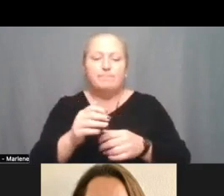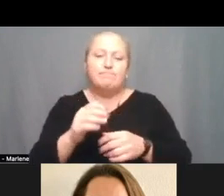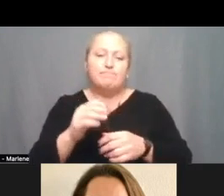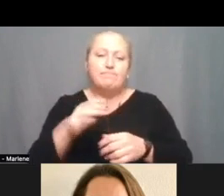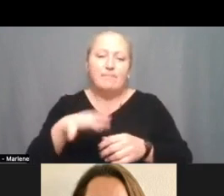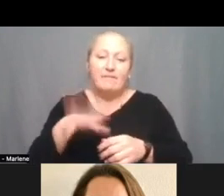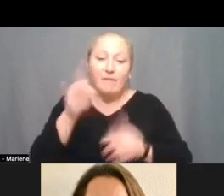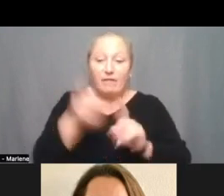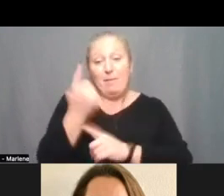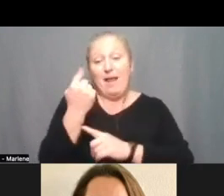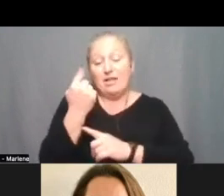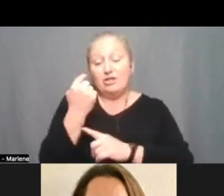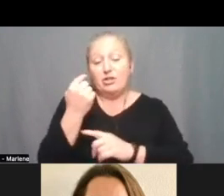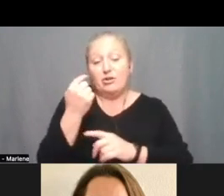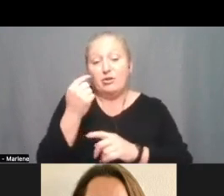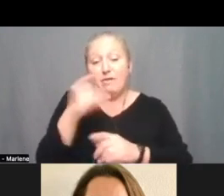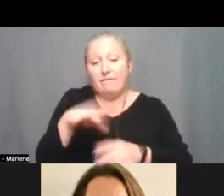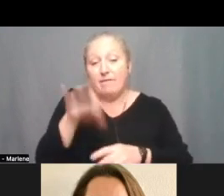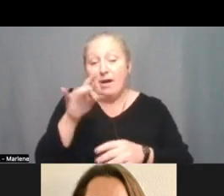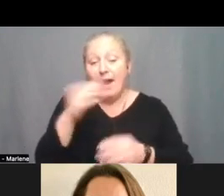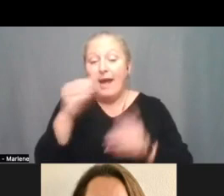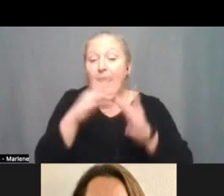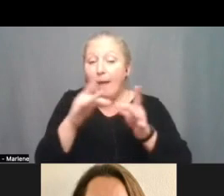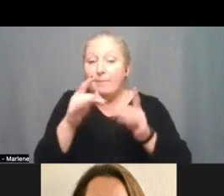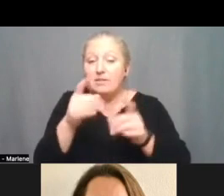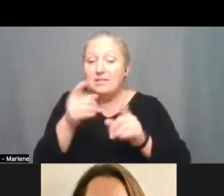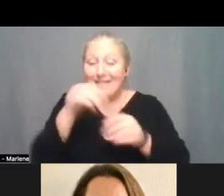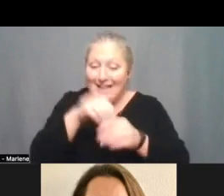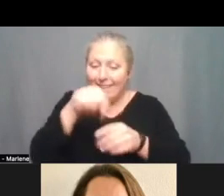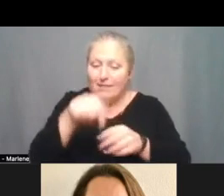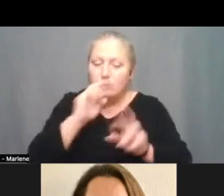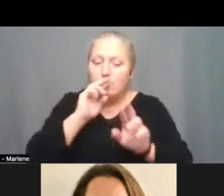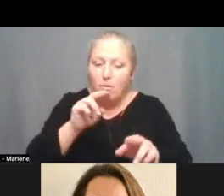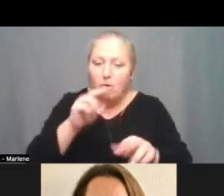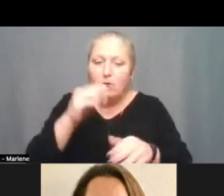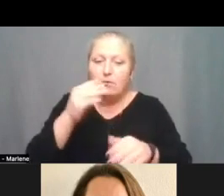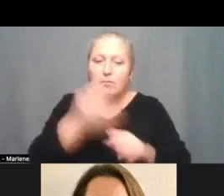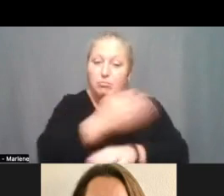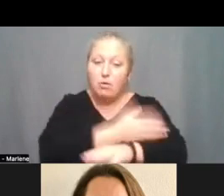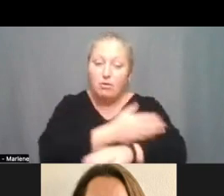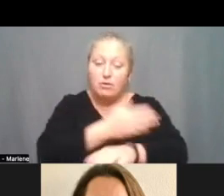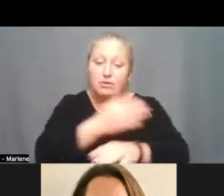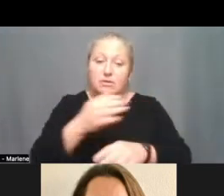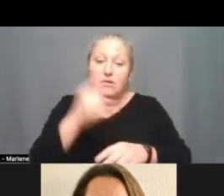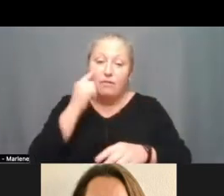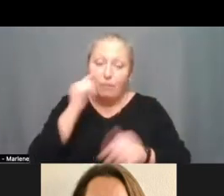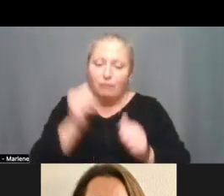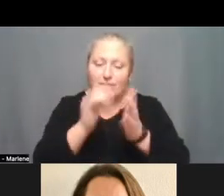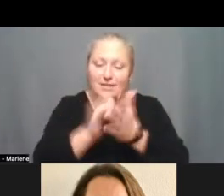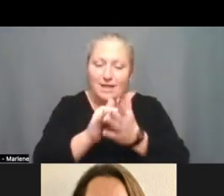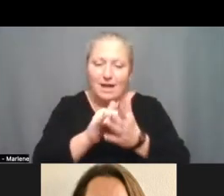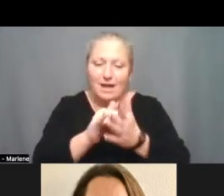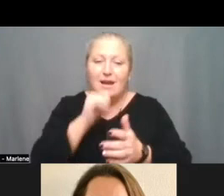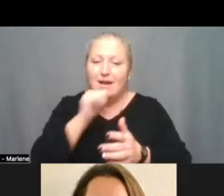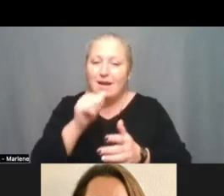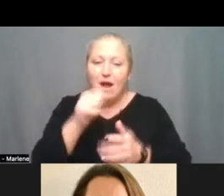from last year and others comments made in this report too of progress we've made to address that it wasn't considered